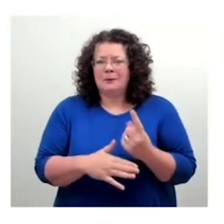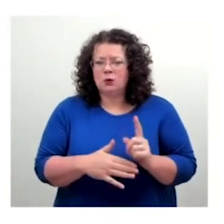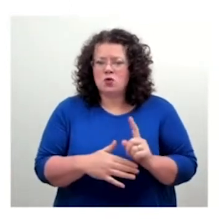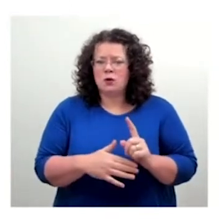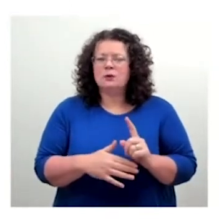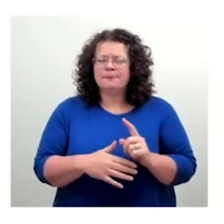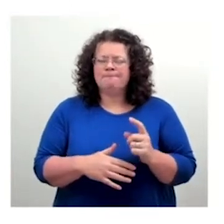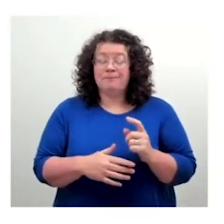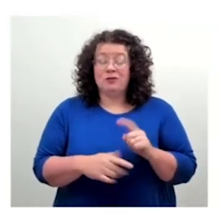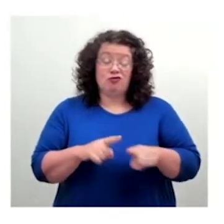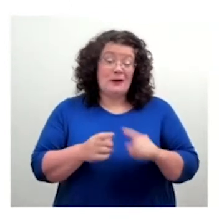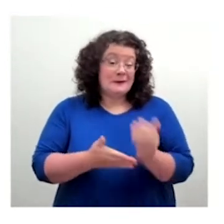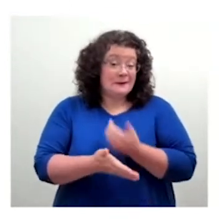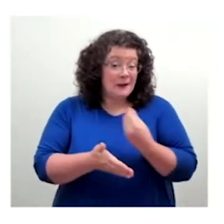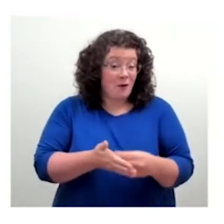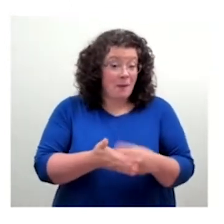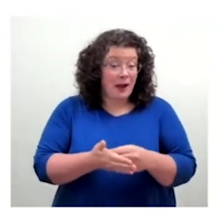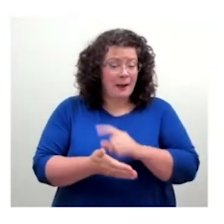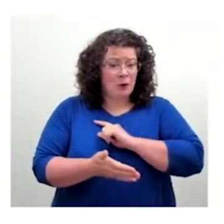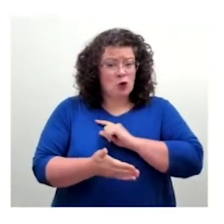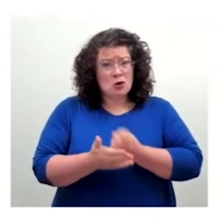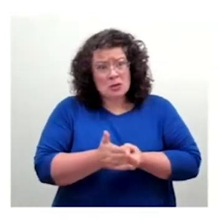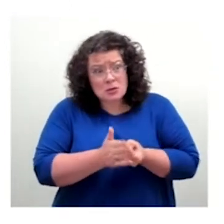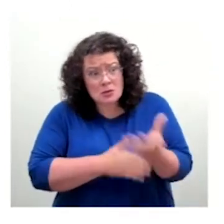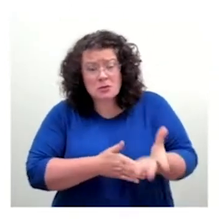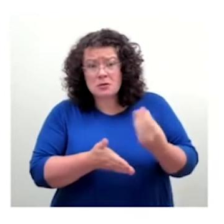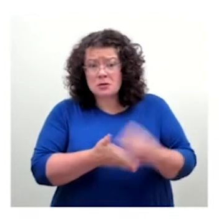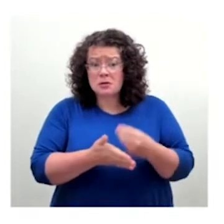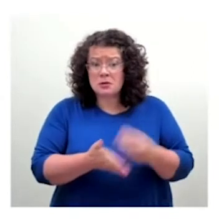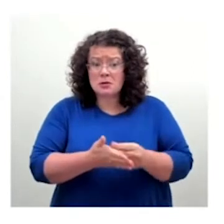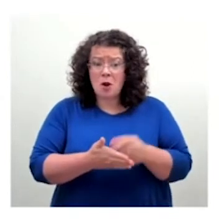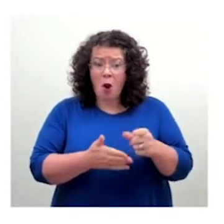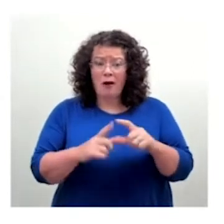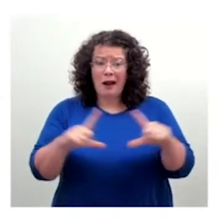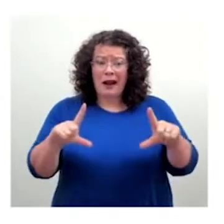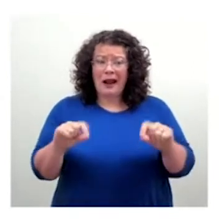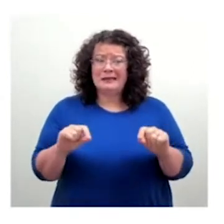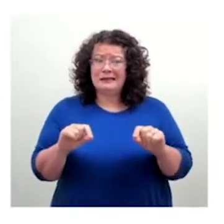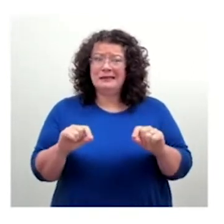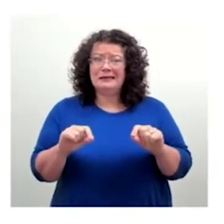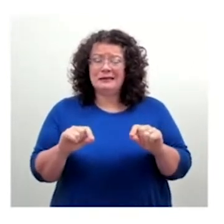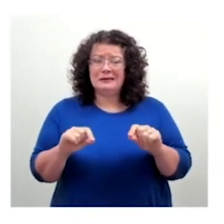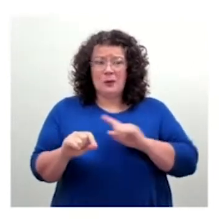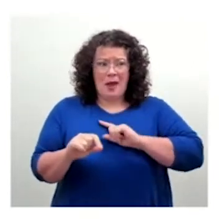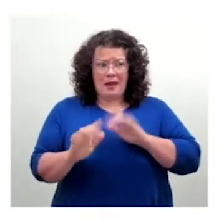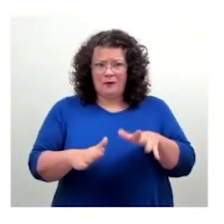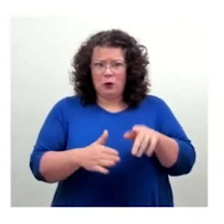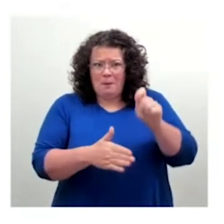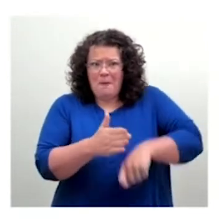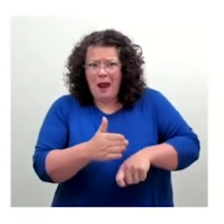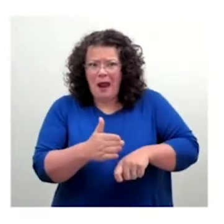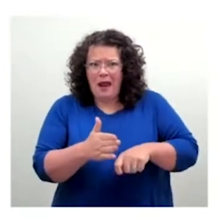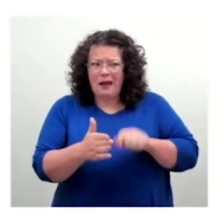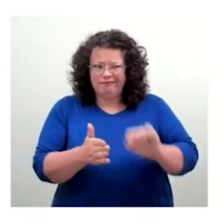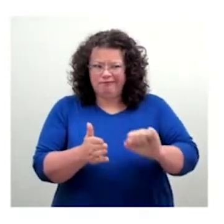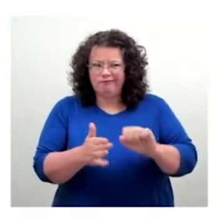And if we owned our own typeface, then we would, obviously, there'd be some upfront costs to that, but we'd see a return on investment very quickly by